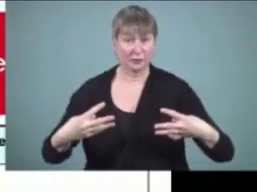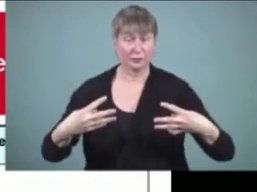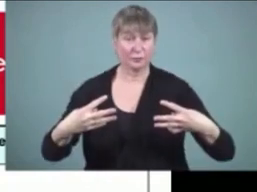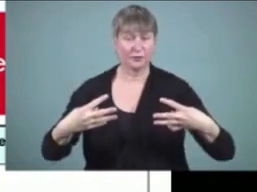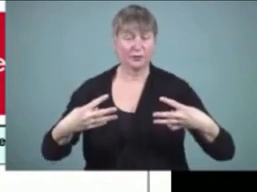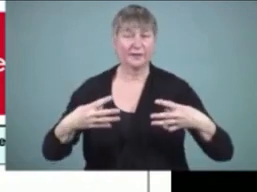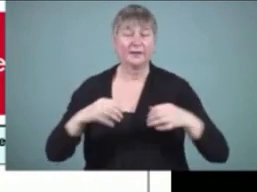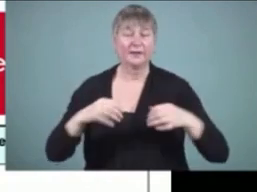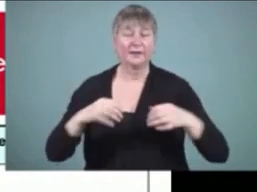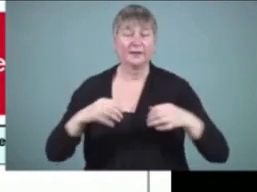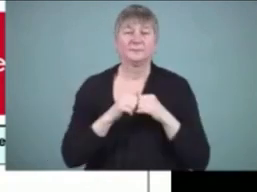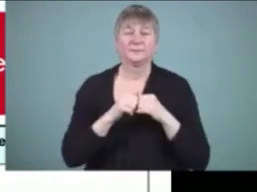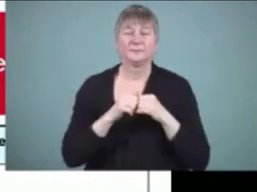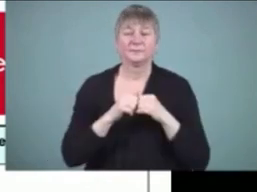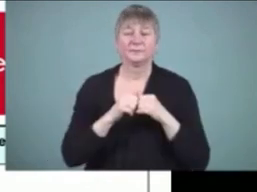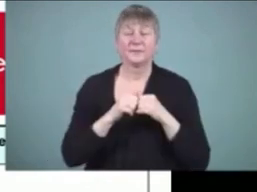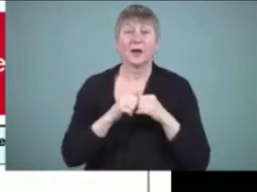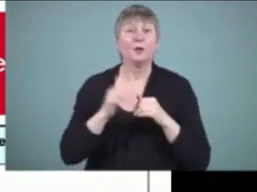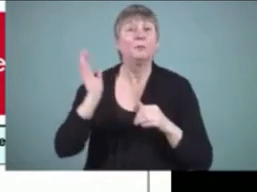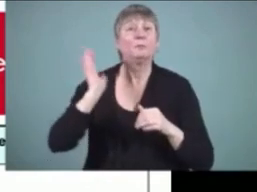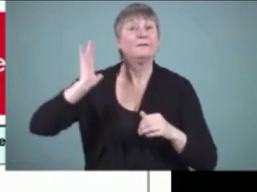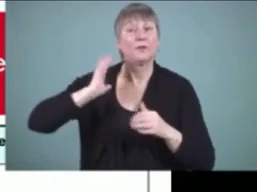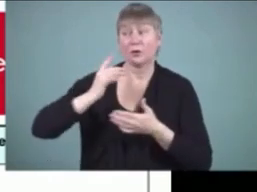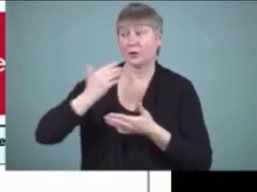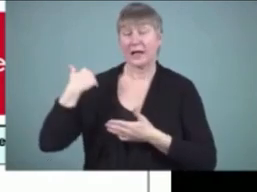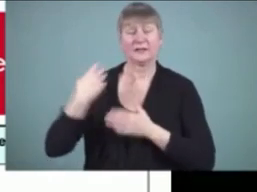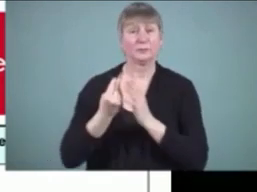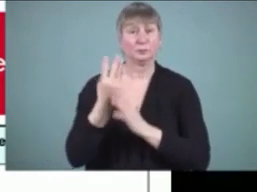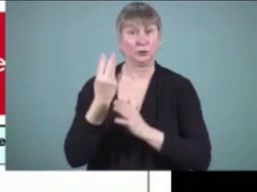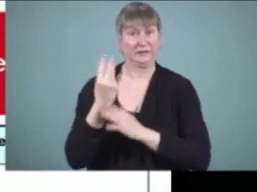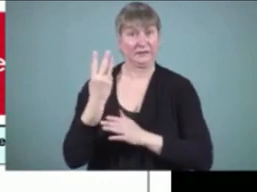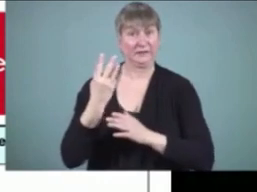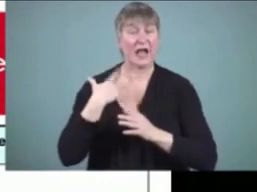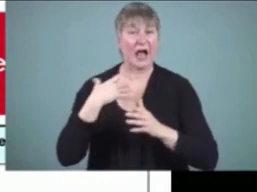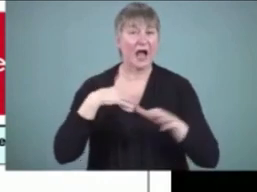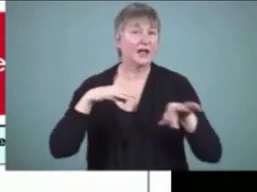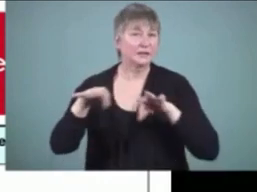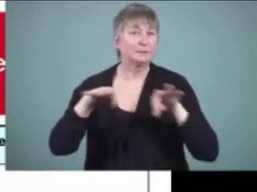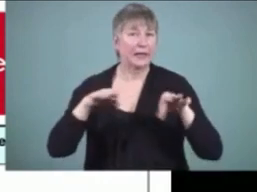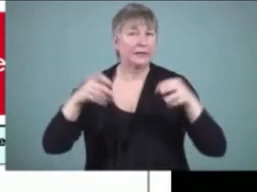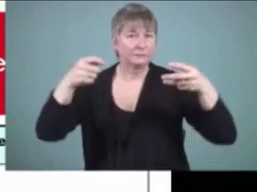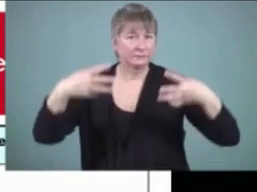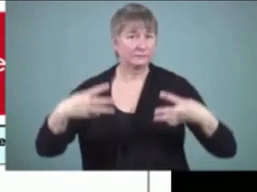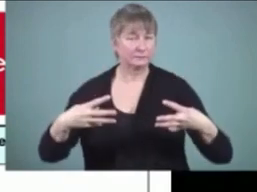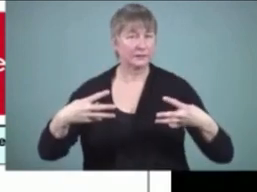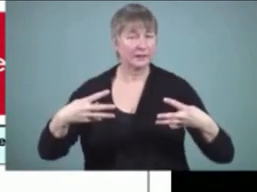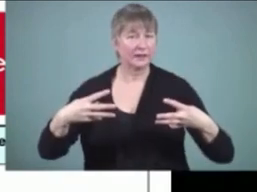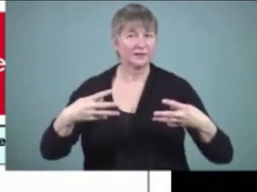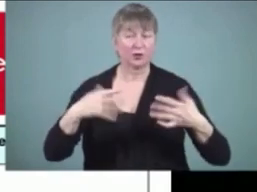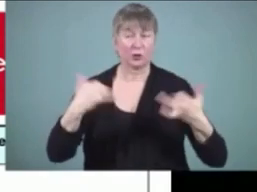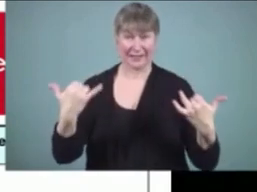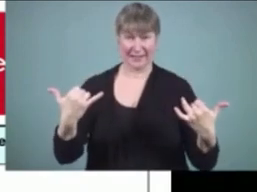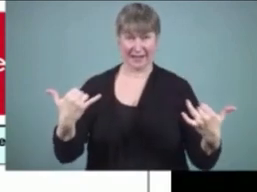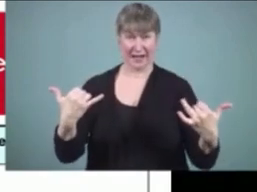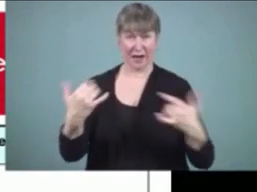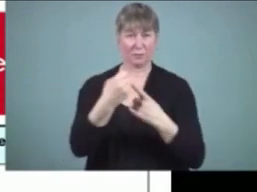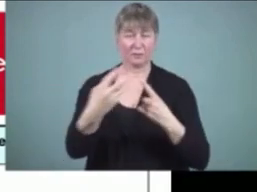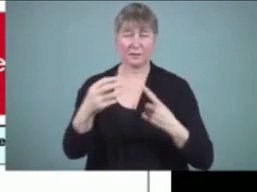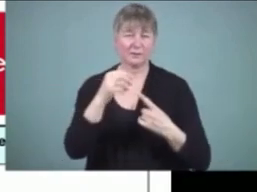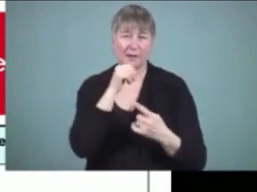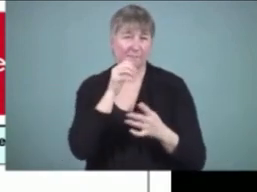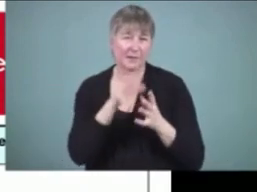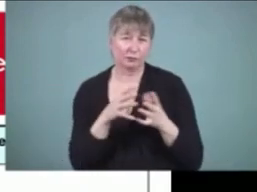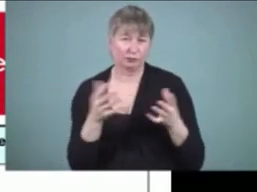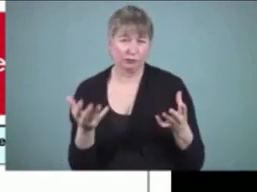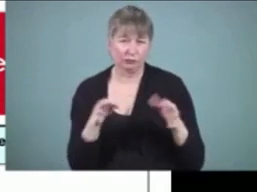presented to you before I introduced this framework. So I won't spend time on it here, other than to